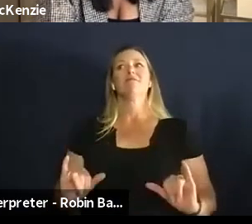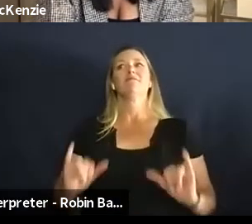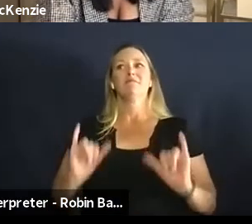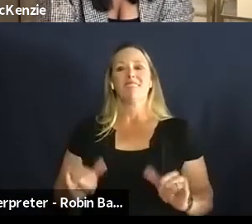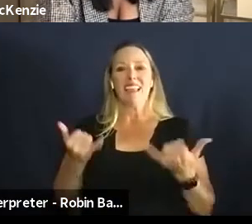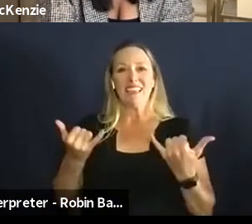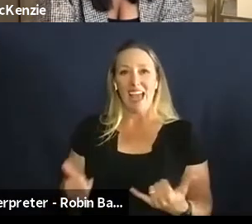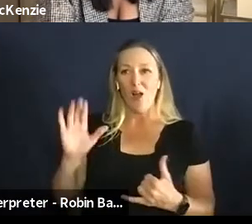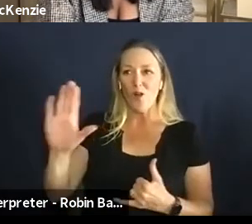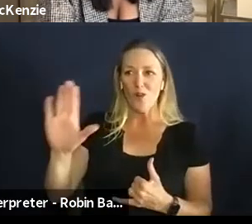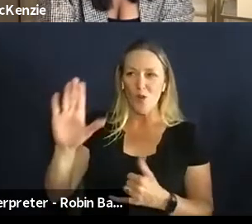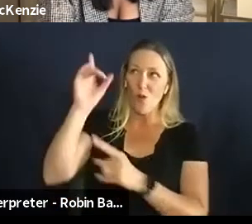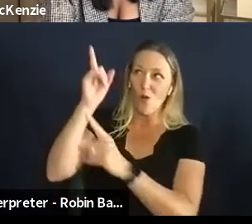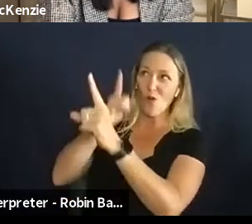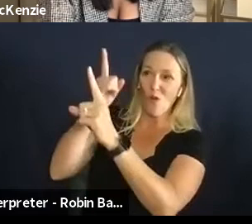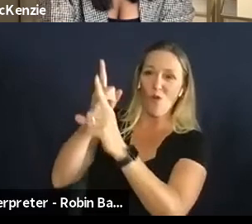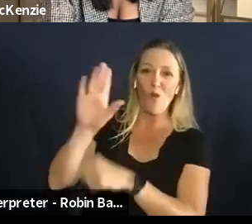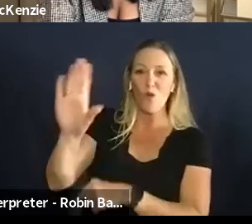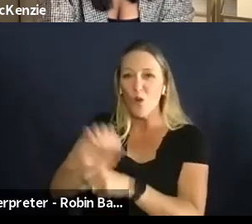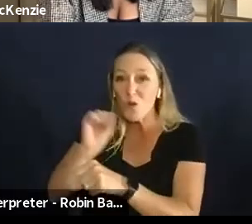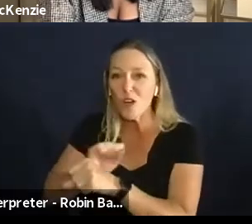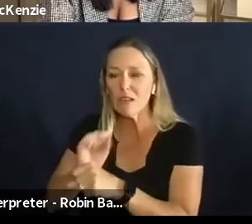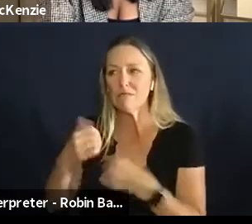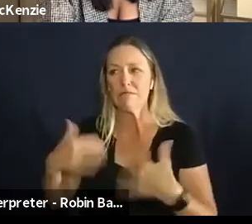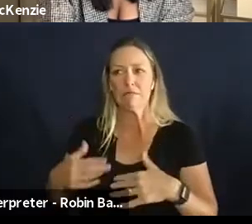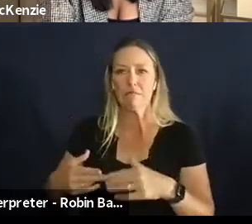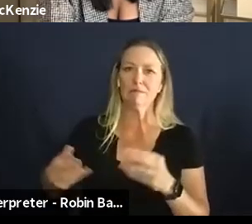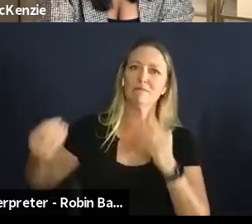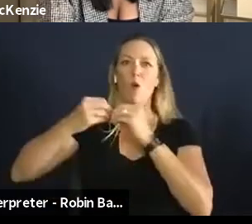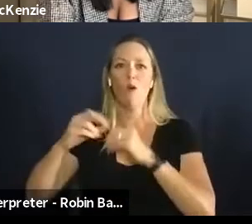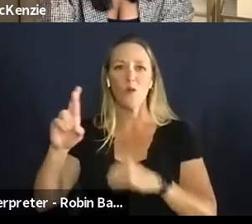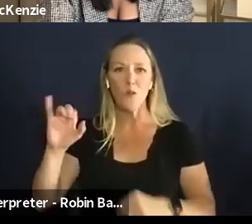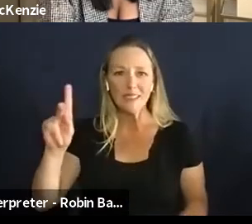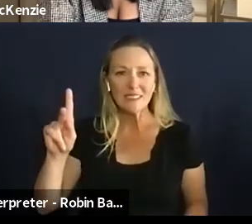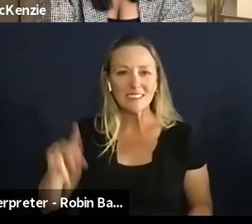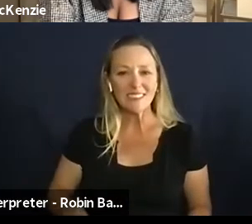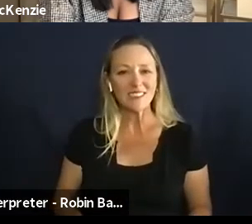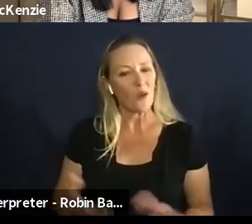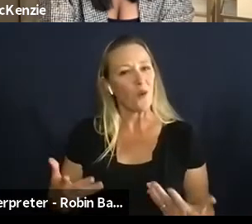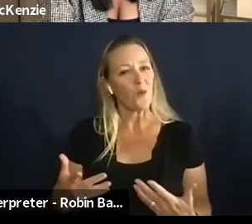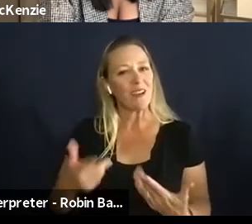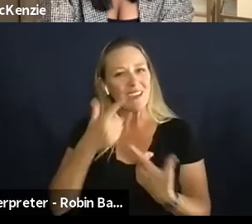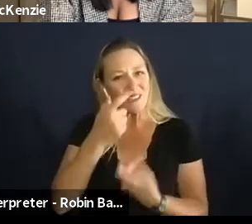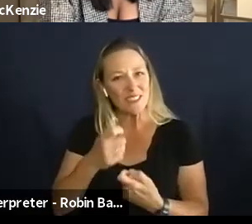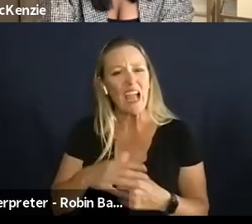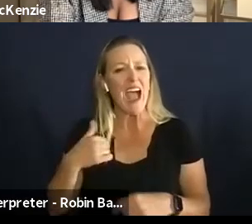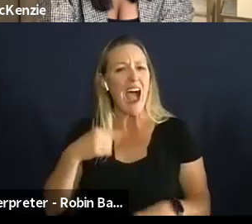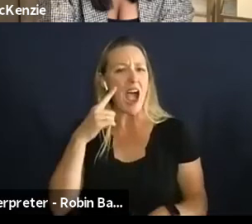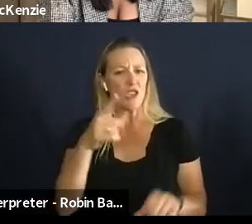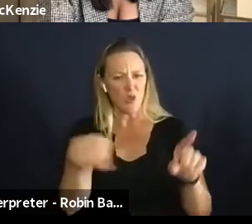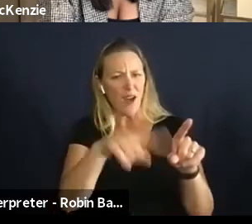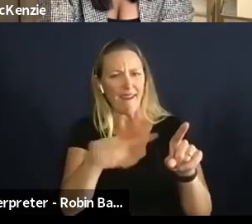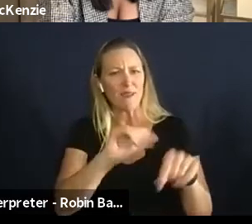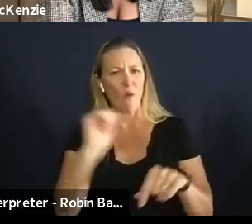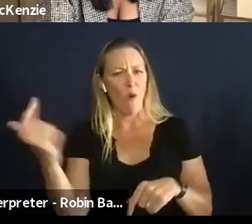riskier and you know i think it's interesting because we have both we have you all are i would consider entrepreneurs um